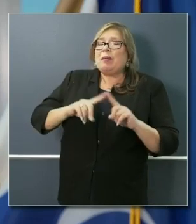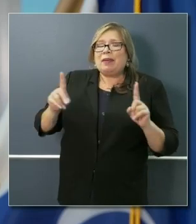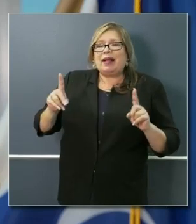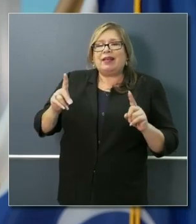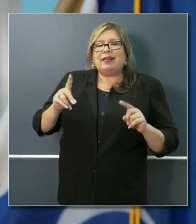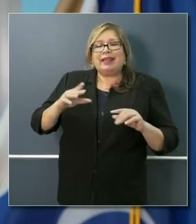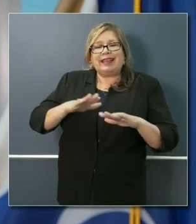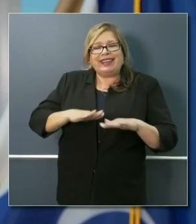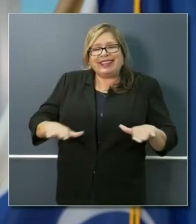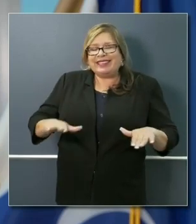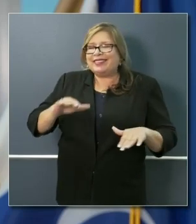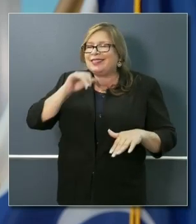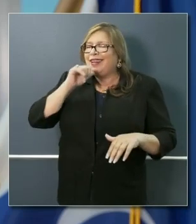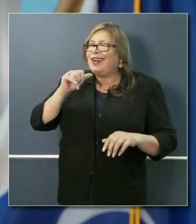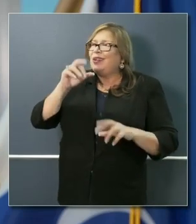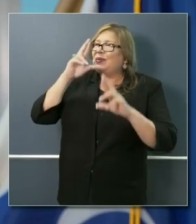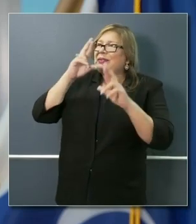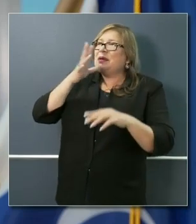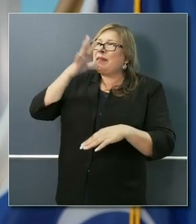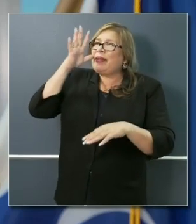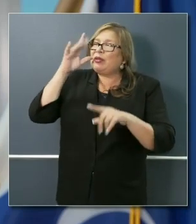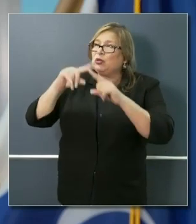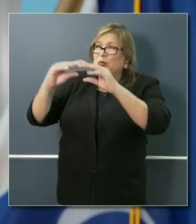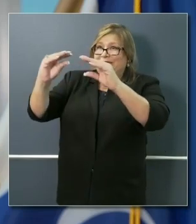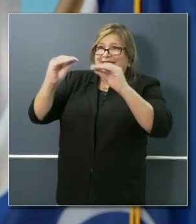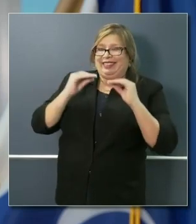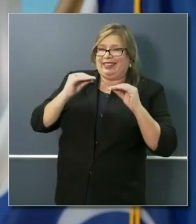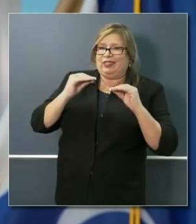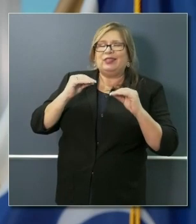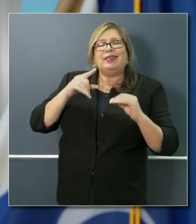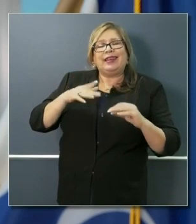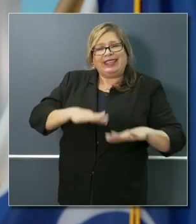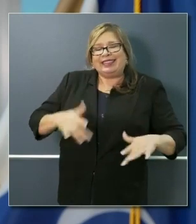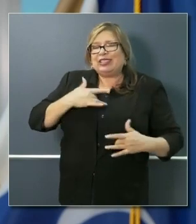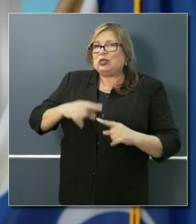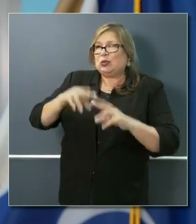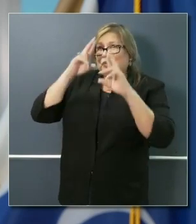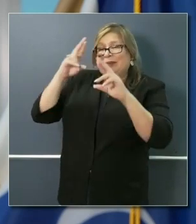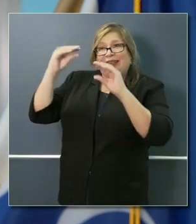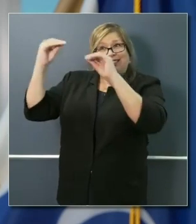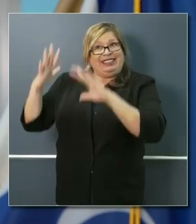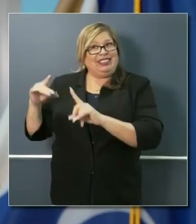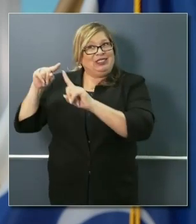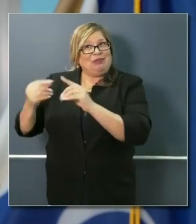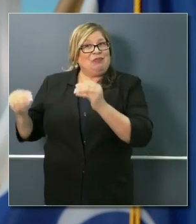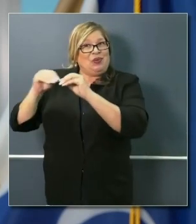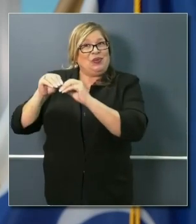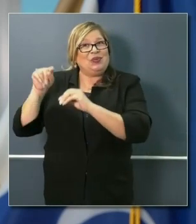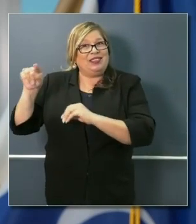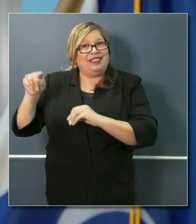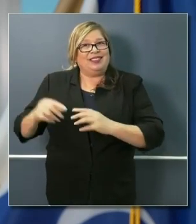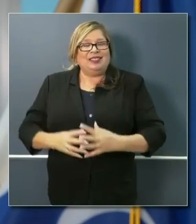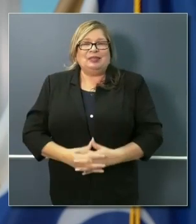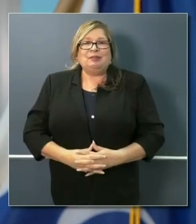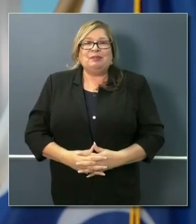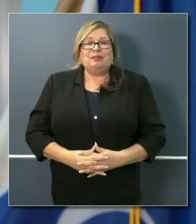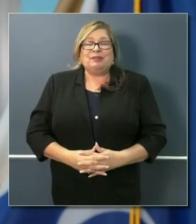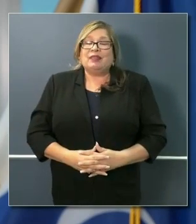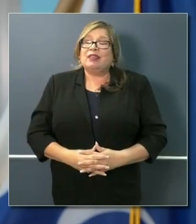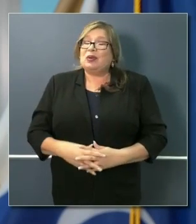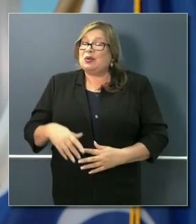when it comes to educating them as much as they do their teachers. So if there was ever any doubt about how